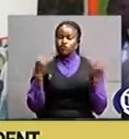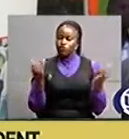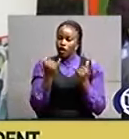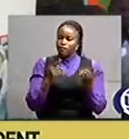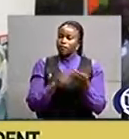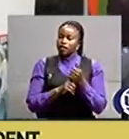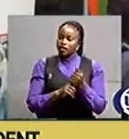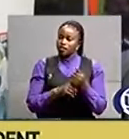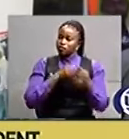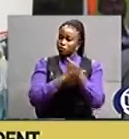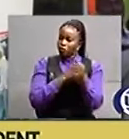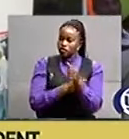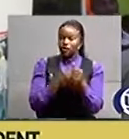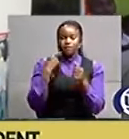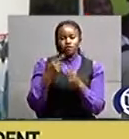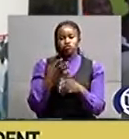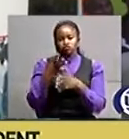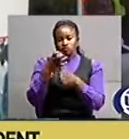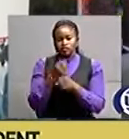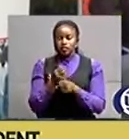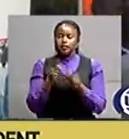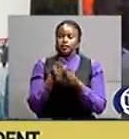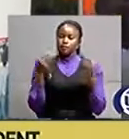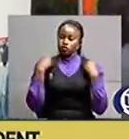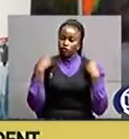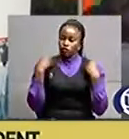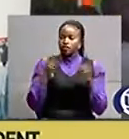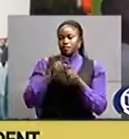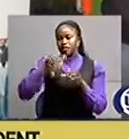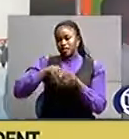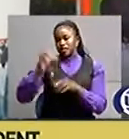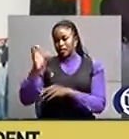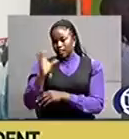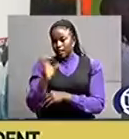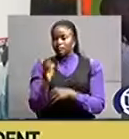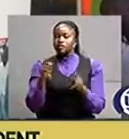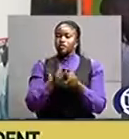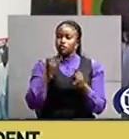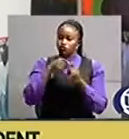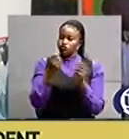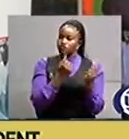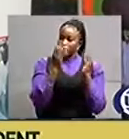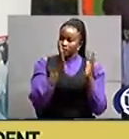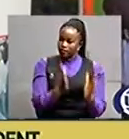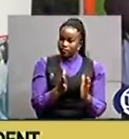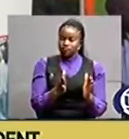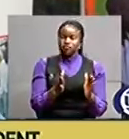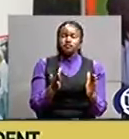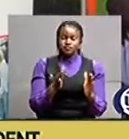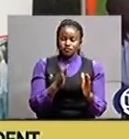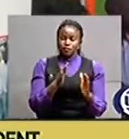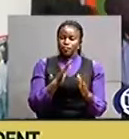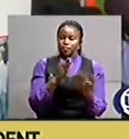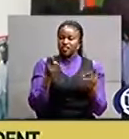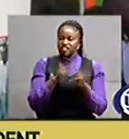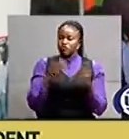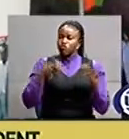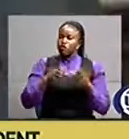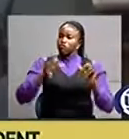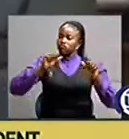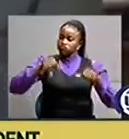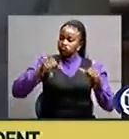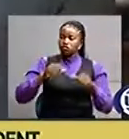federation for our sport particularly down to clubs and to trickle down to the drivers and competitors motorcyclists everybody